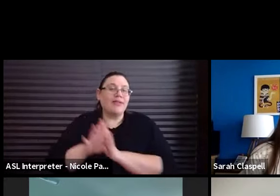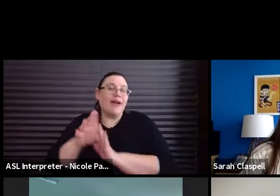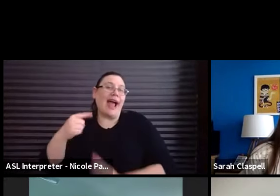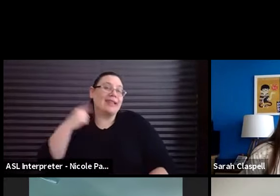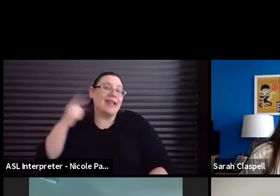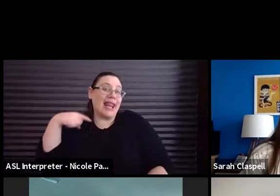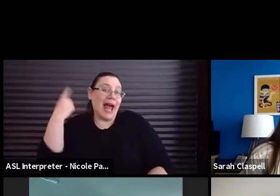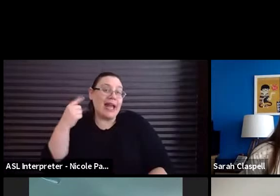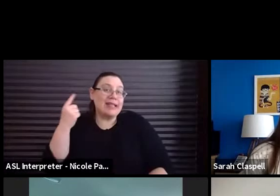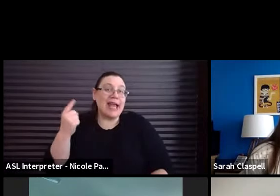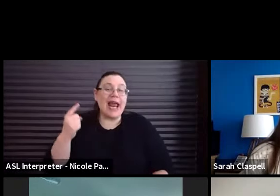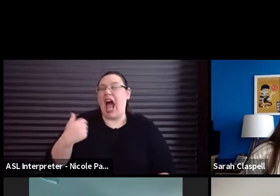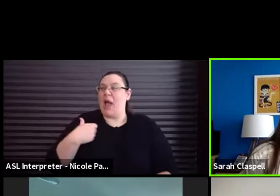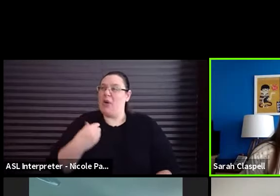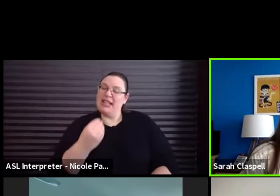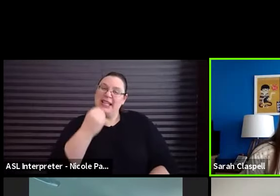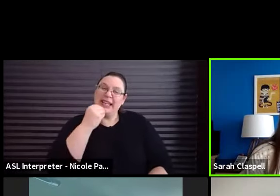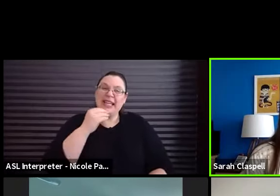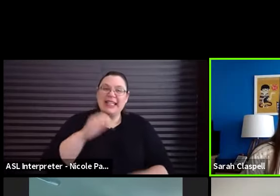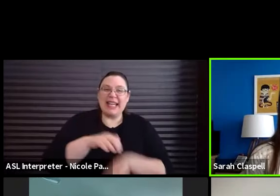was going to eat English breakfast. every morning.